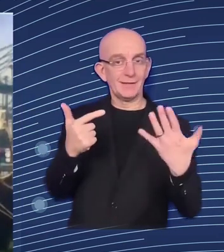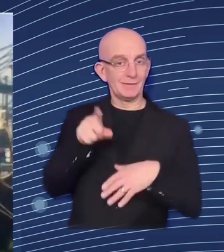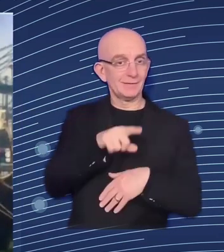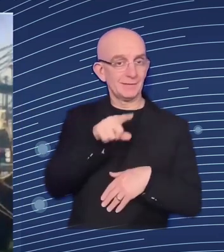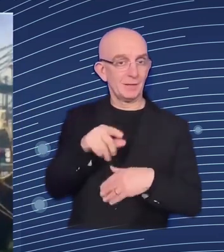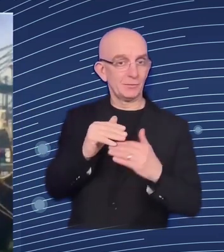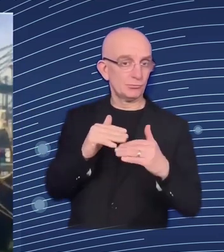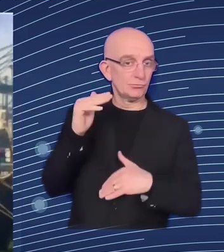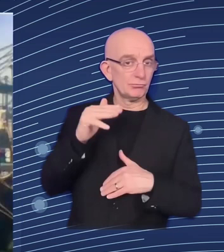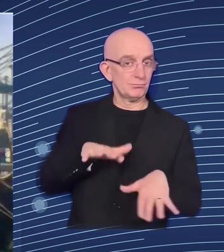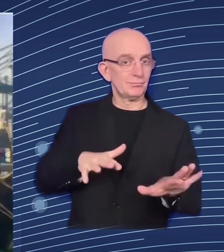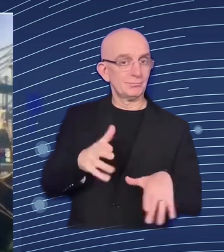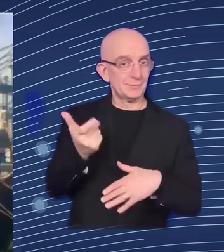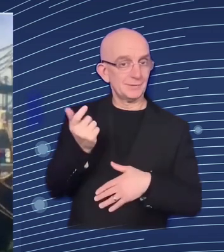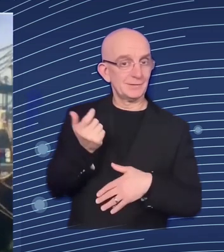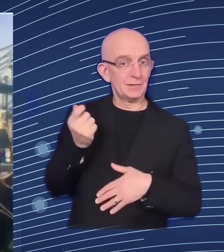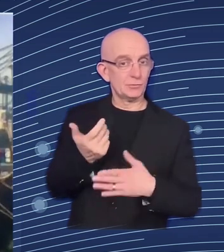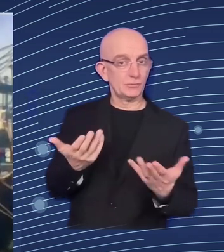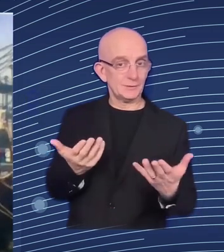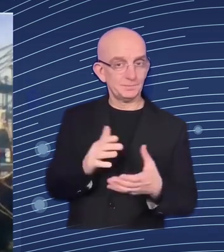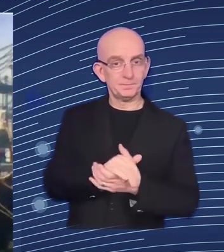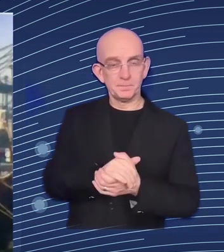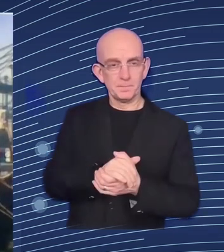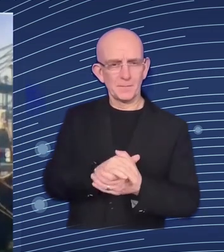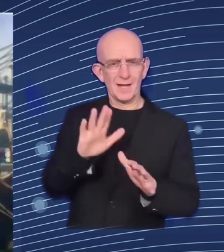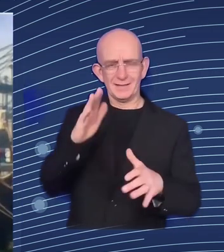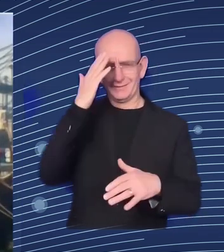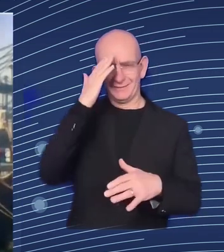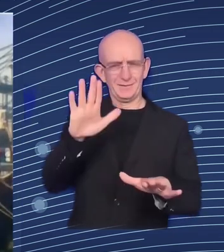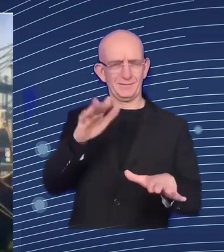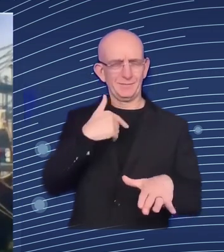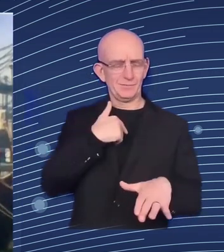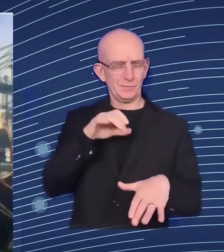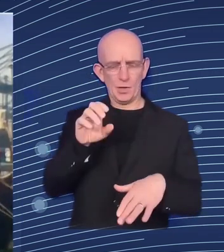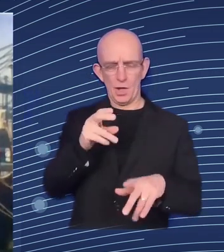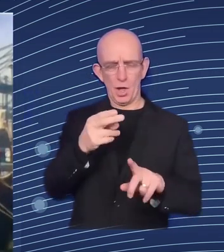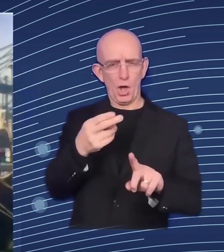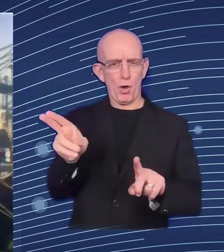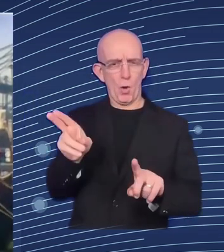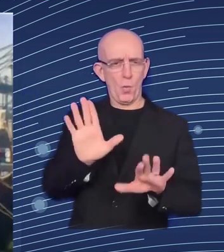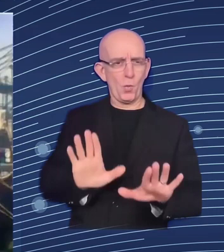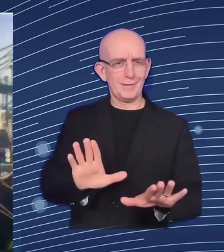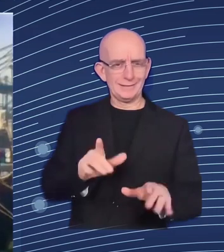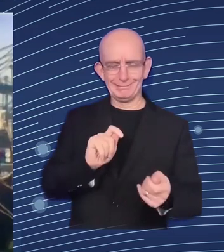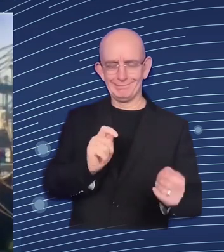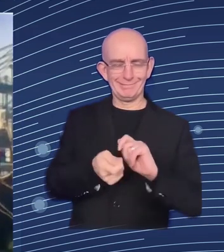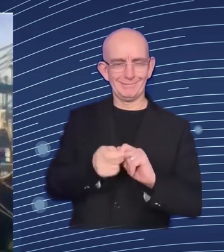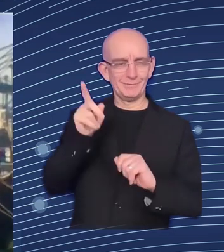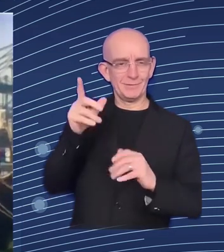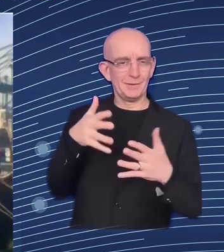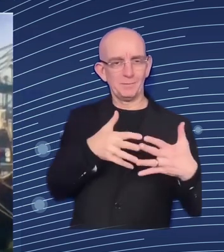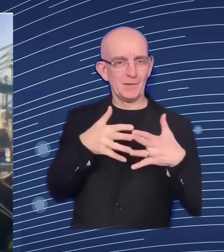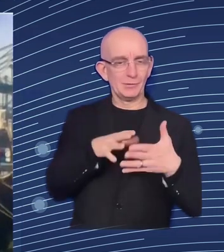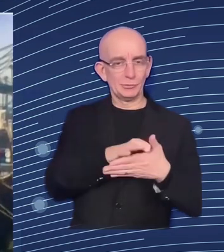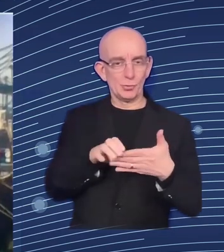right currency to focus on in terms of the developments we've seen over the last say um 18 months since the full-scale